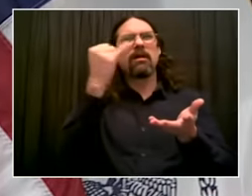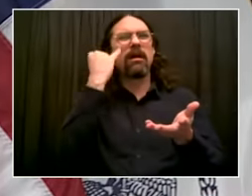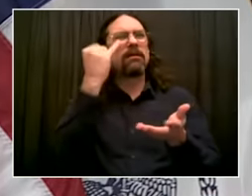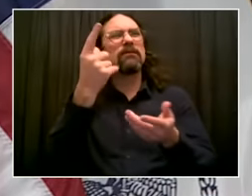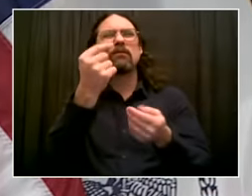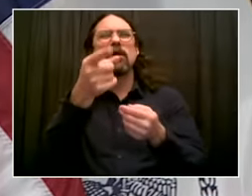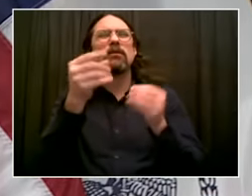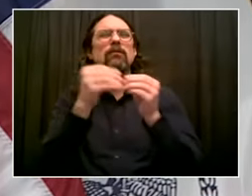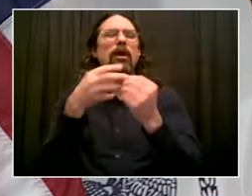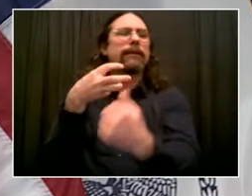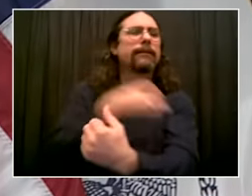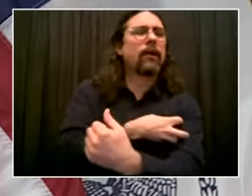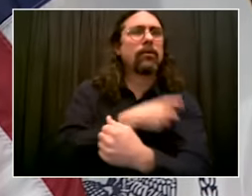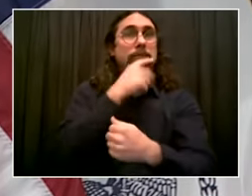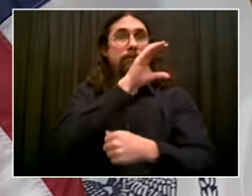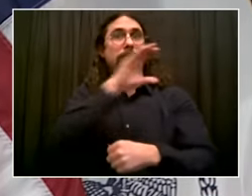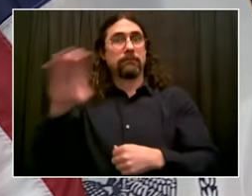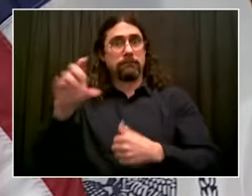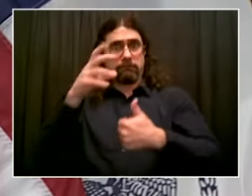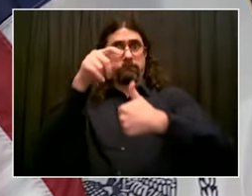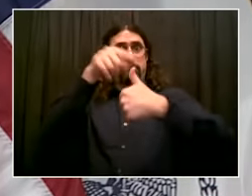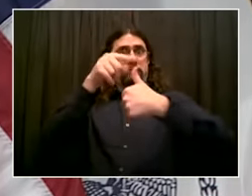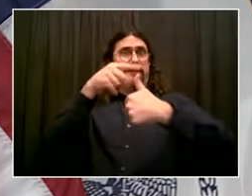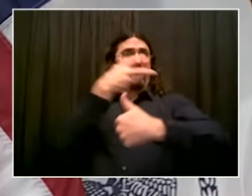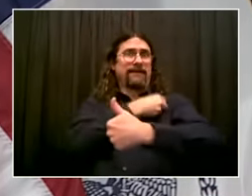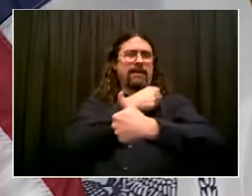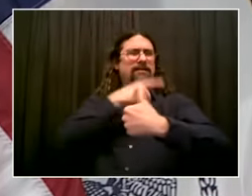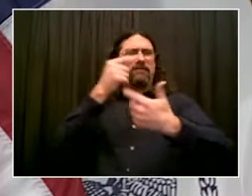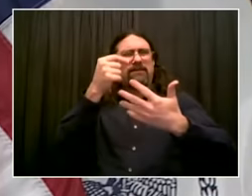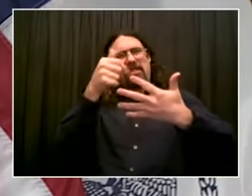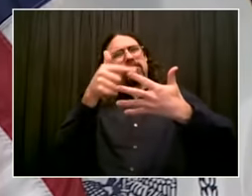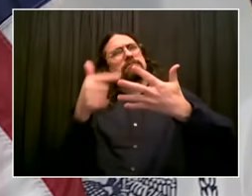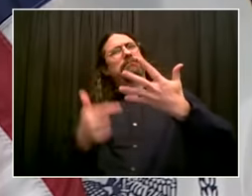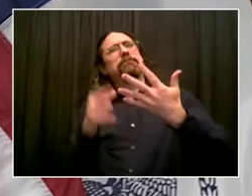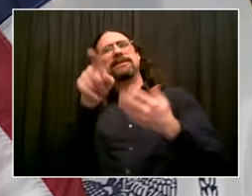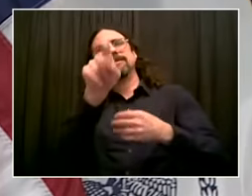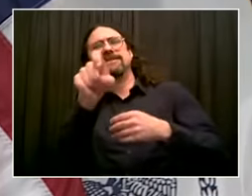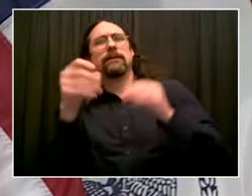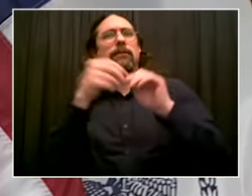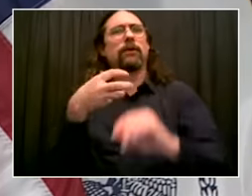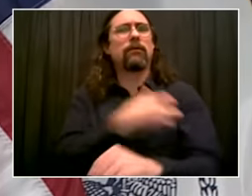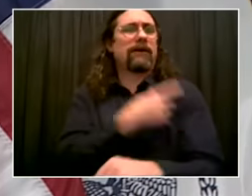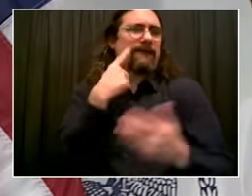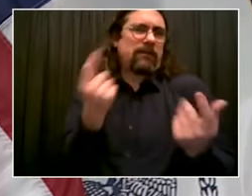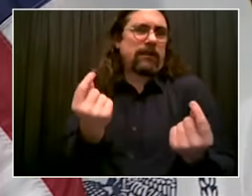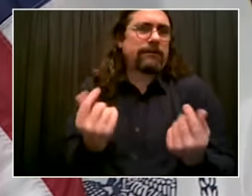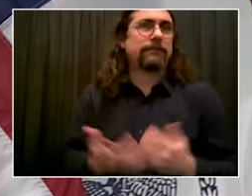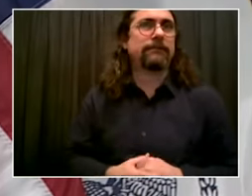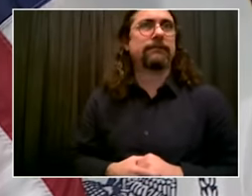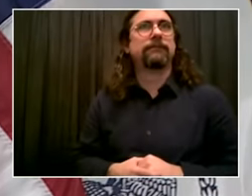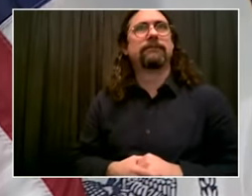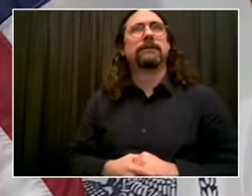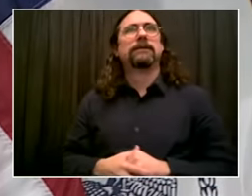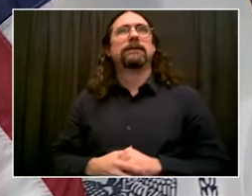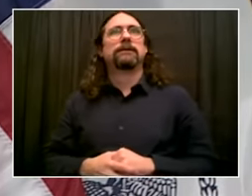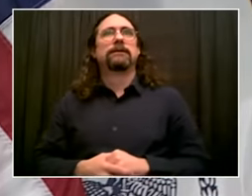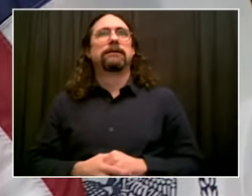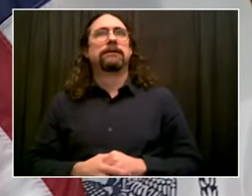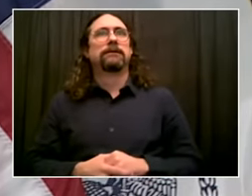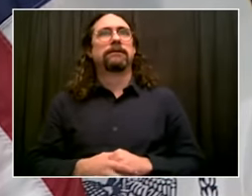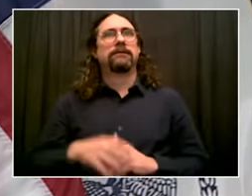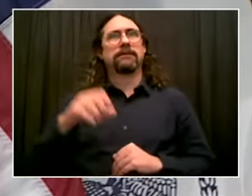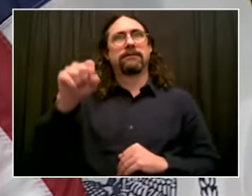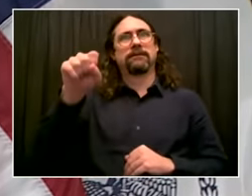with regular order restored? Yeah, the whole, it's not just vaccine eligibility. It's the approach to vaccine distribution.